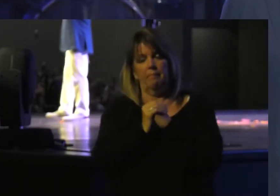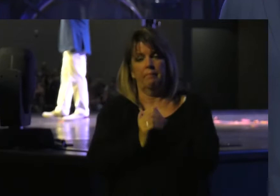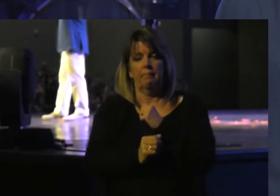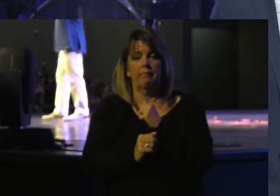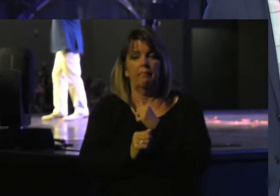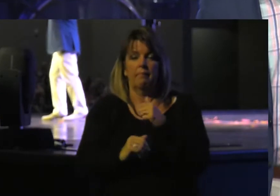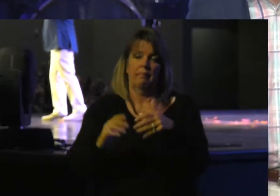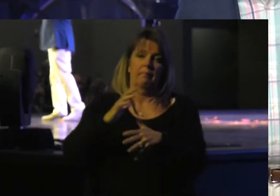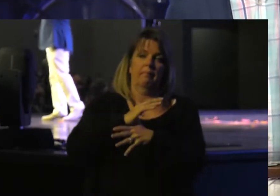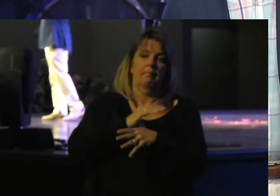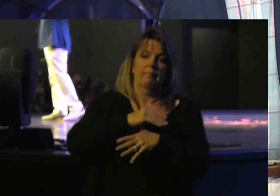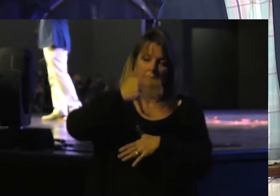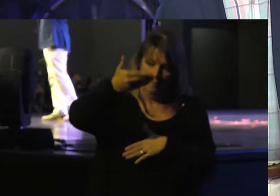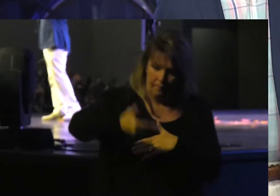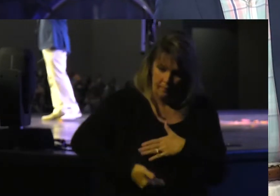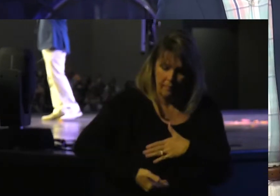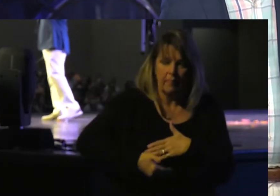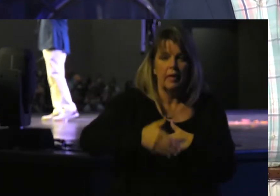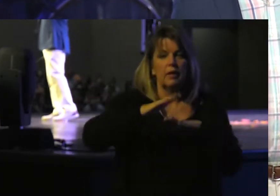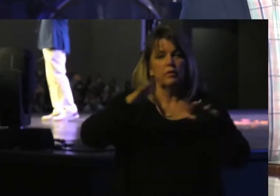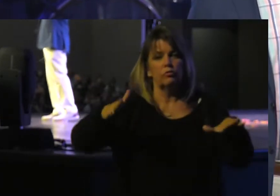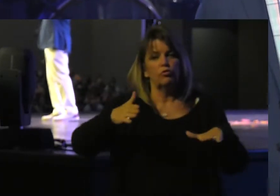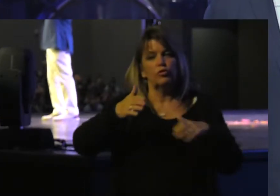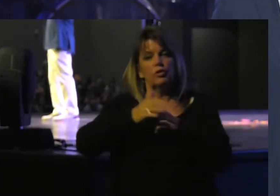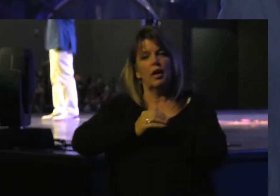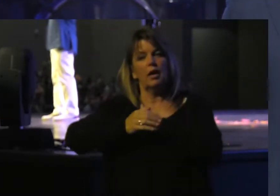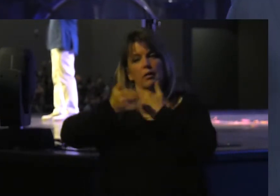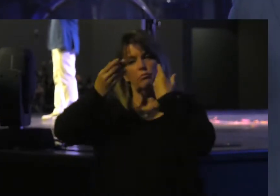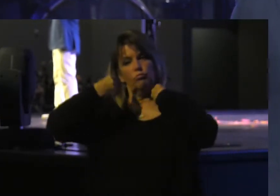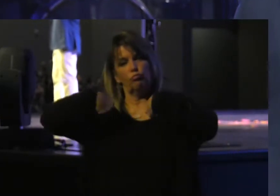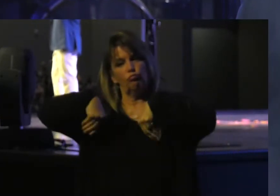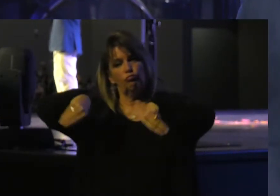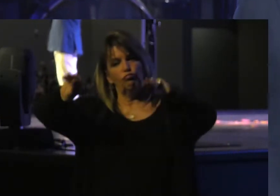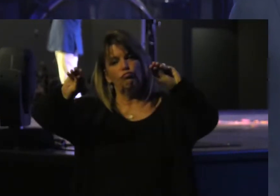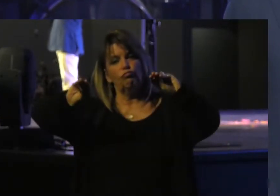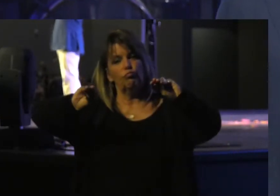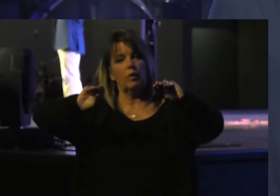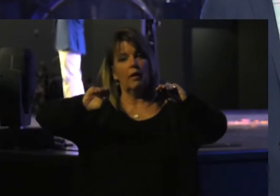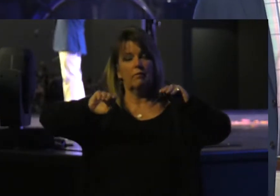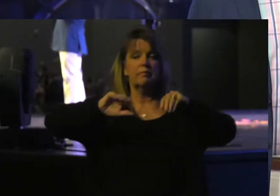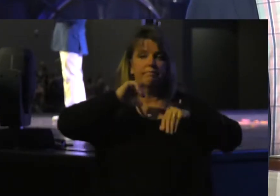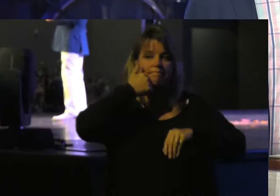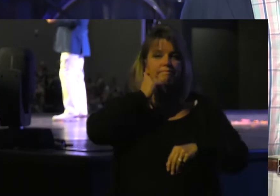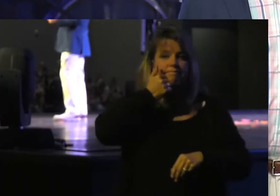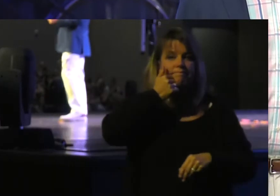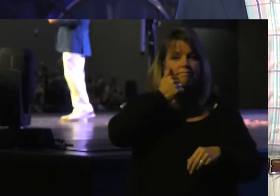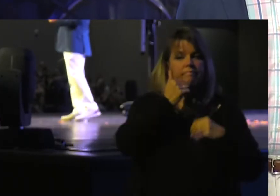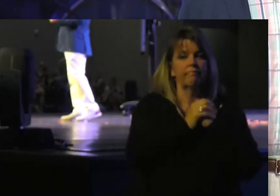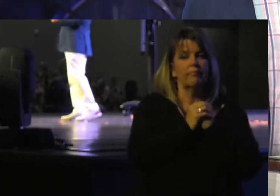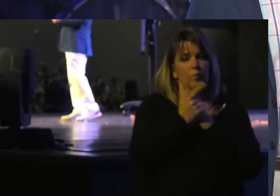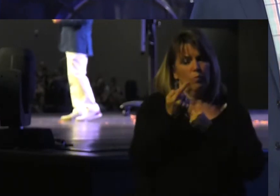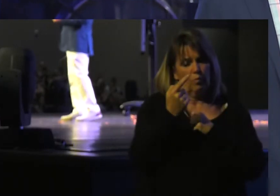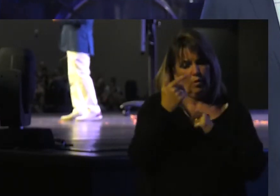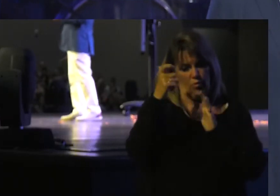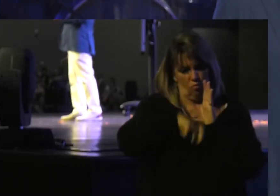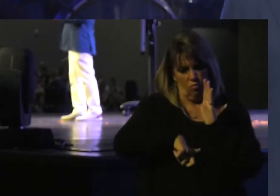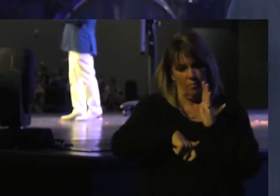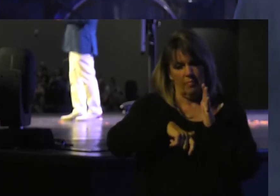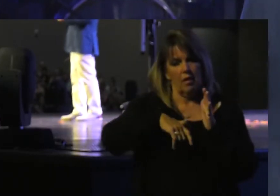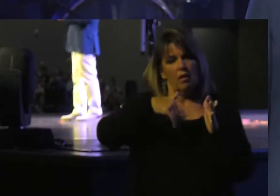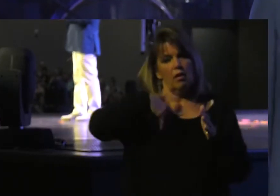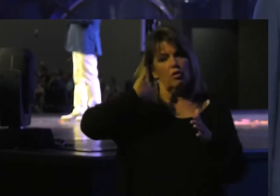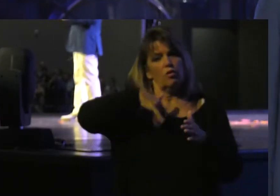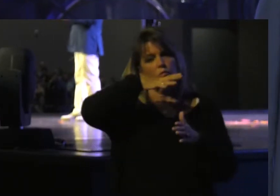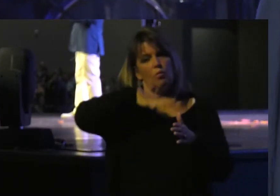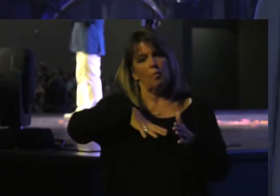Introduction to Child trafficking And then it goes From there I was reading one article Of a young lady Who had been